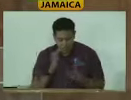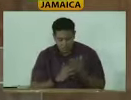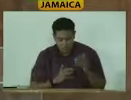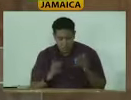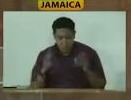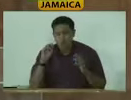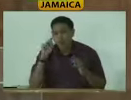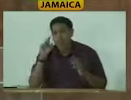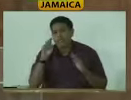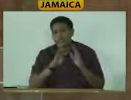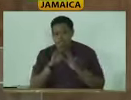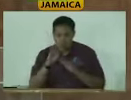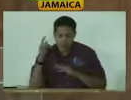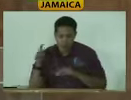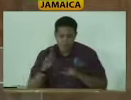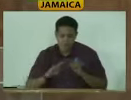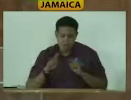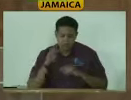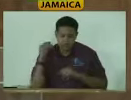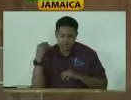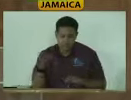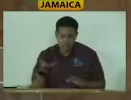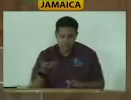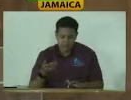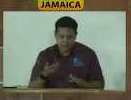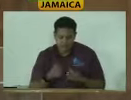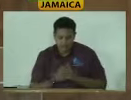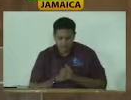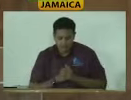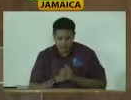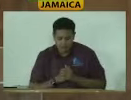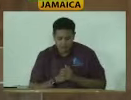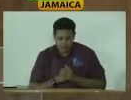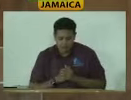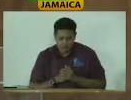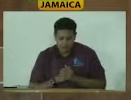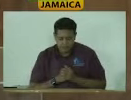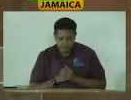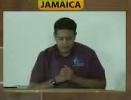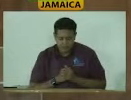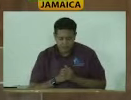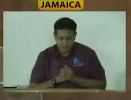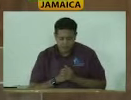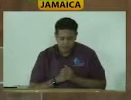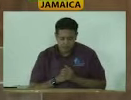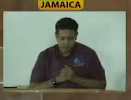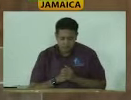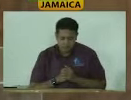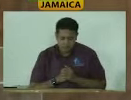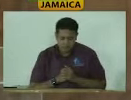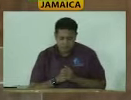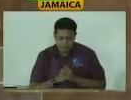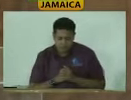to be developed, but also to afford owners of buildings, both in the public sector and the private